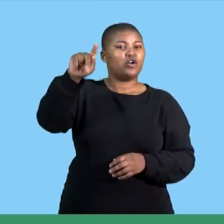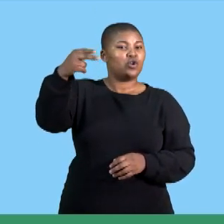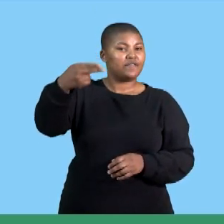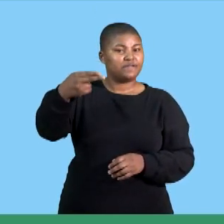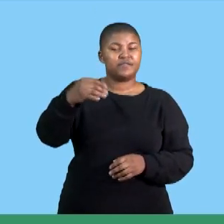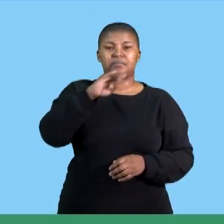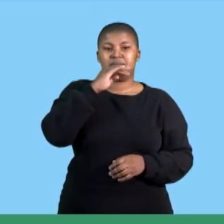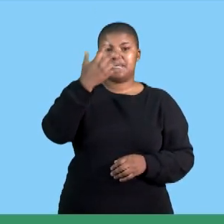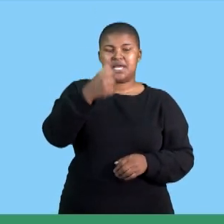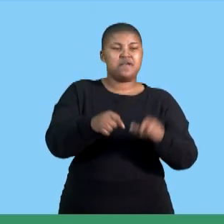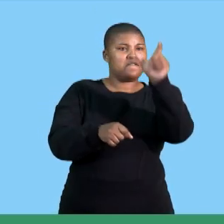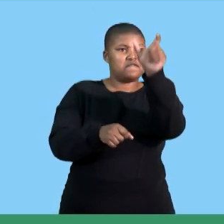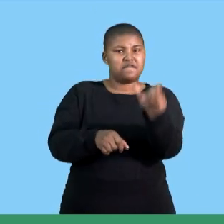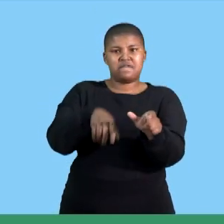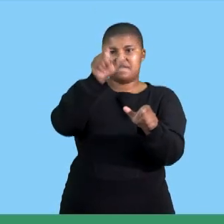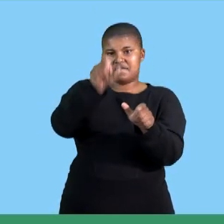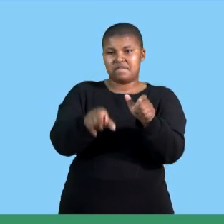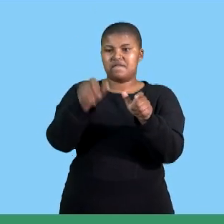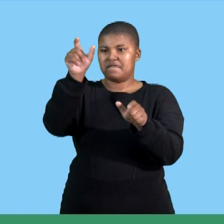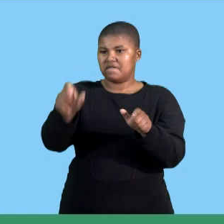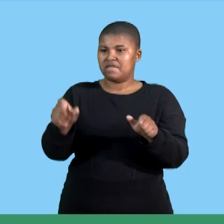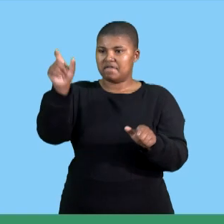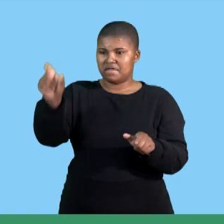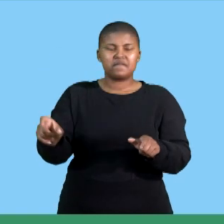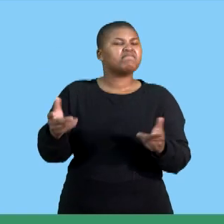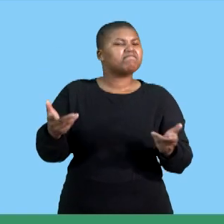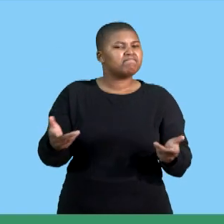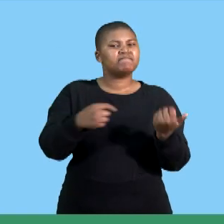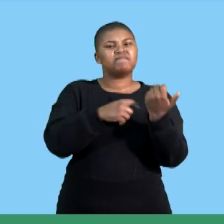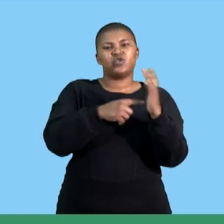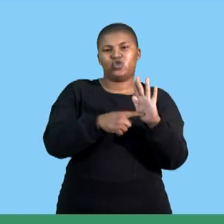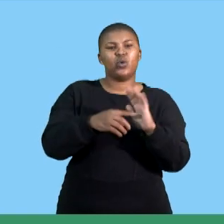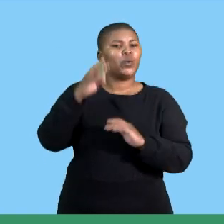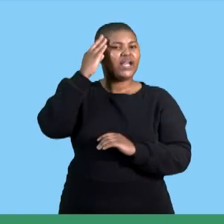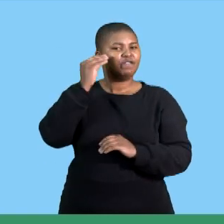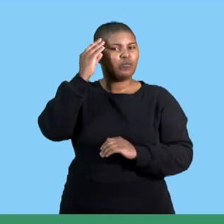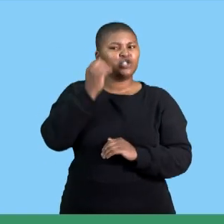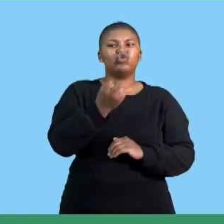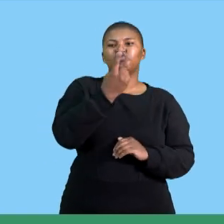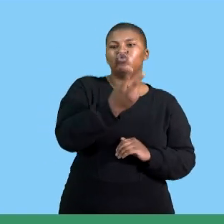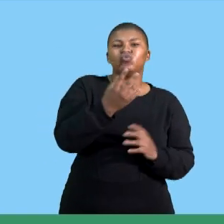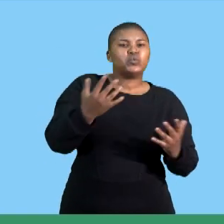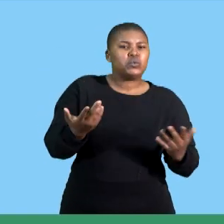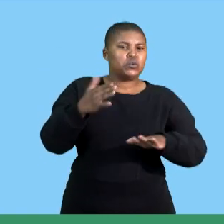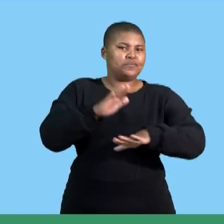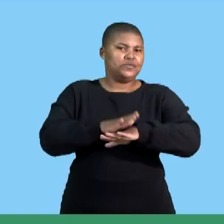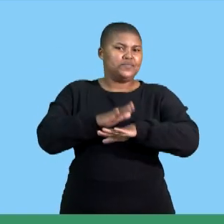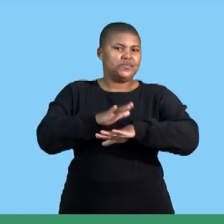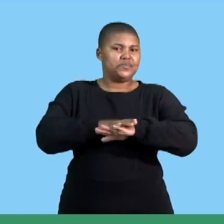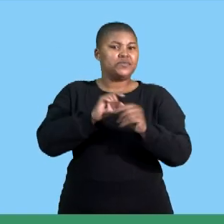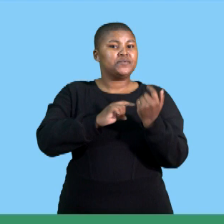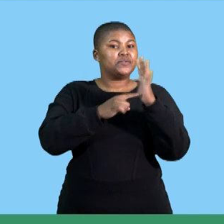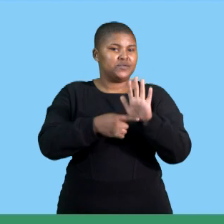diagram showing how two or more sets of data are related so when we draw a